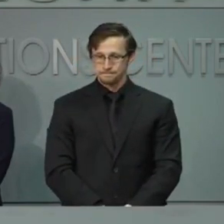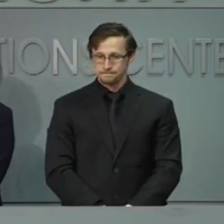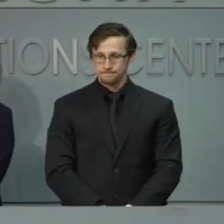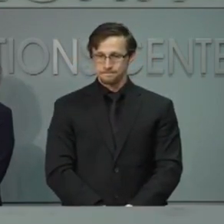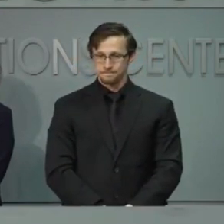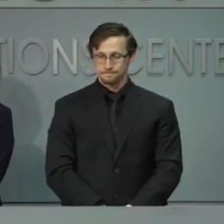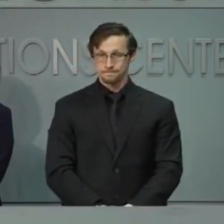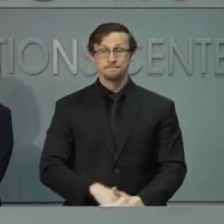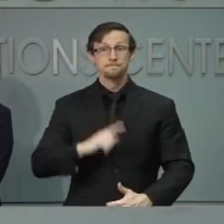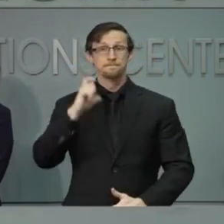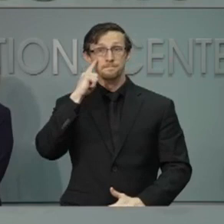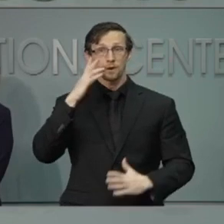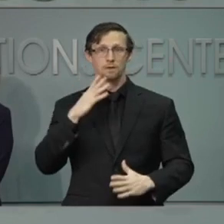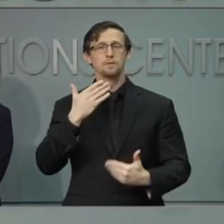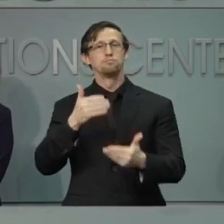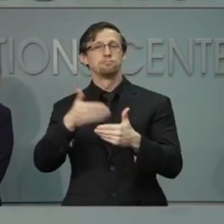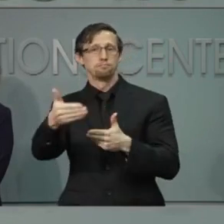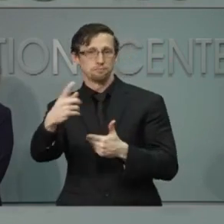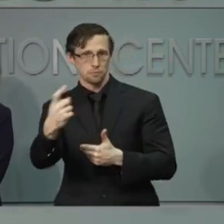Next question, please.